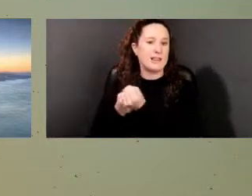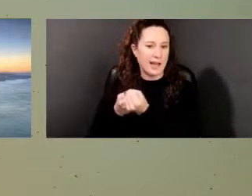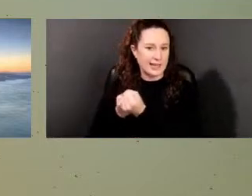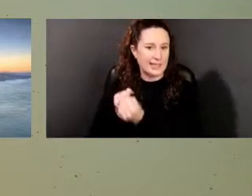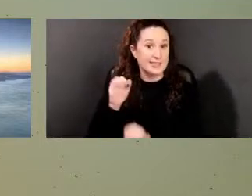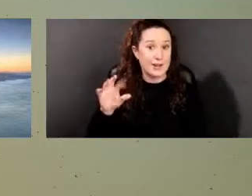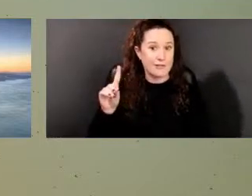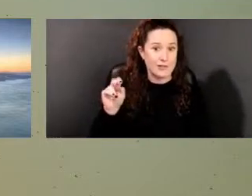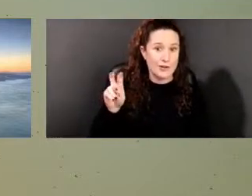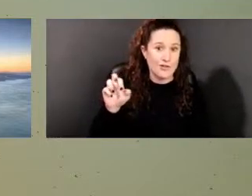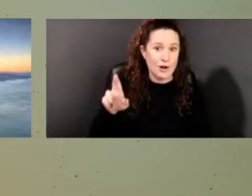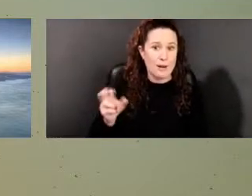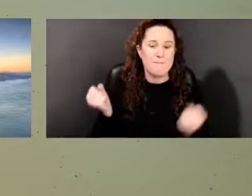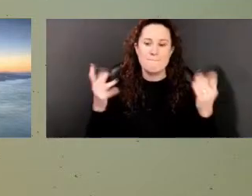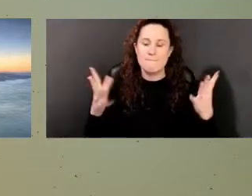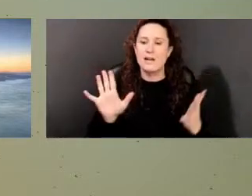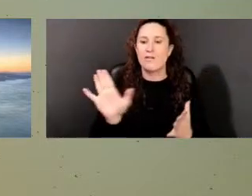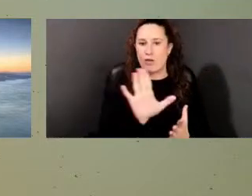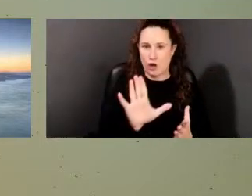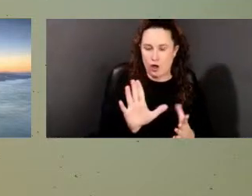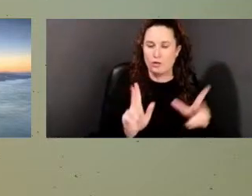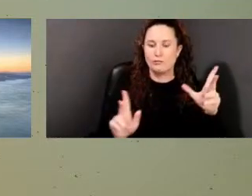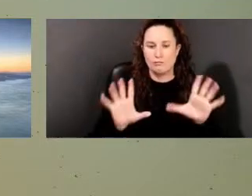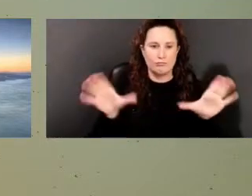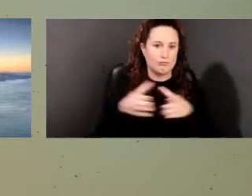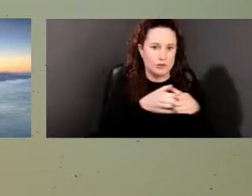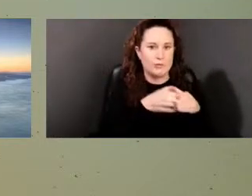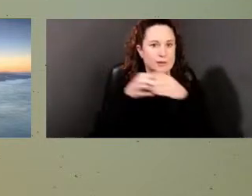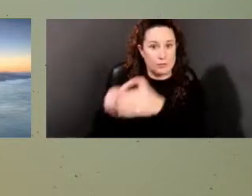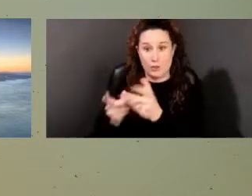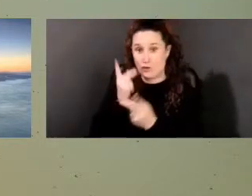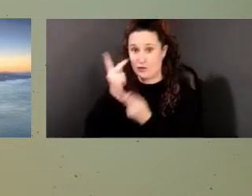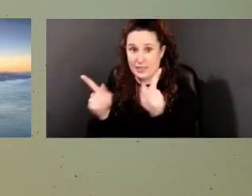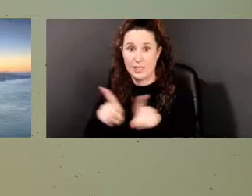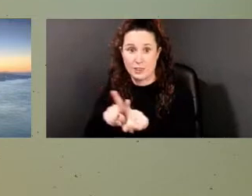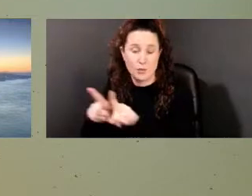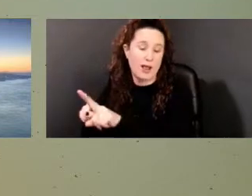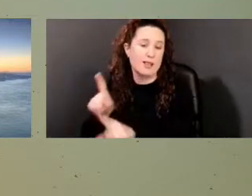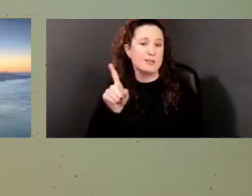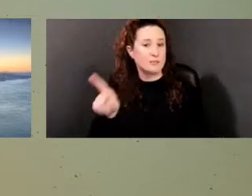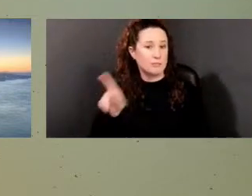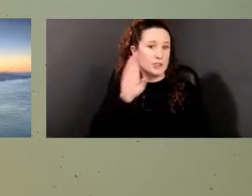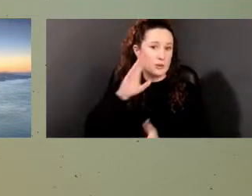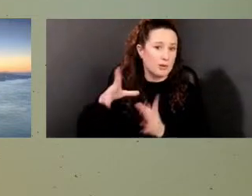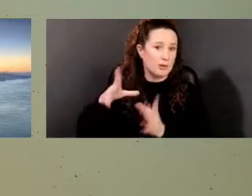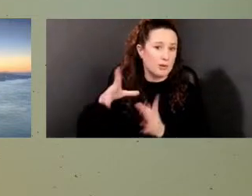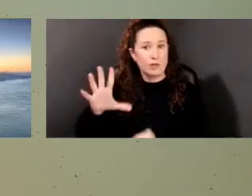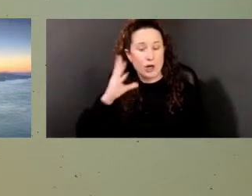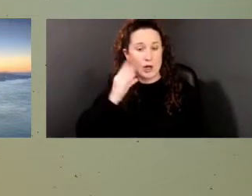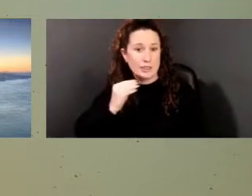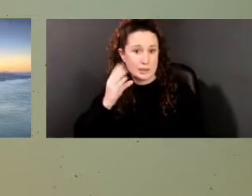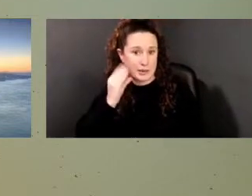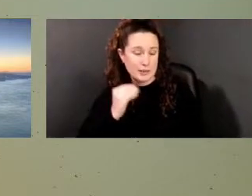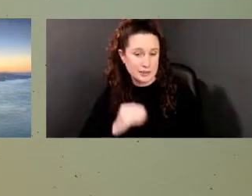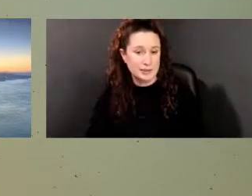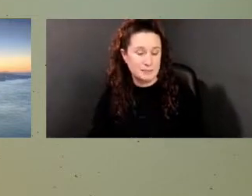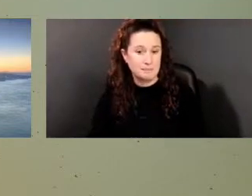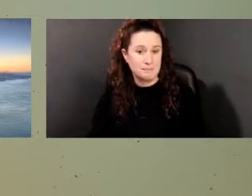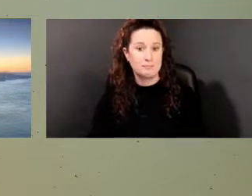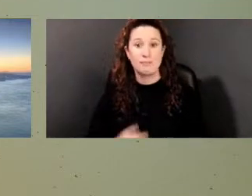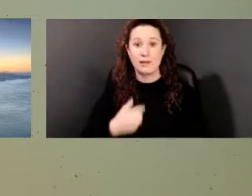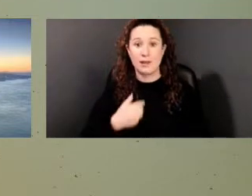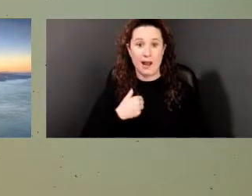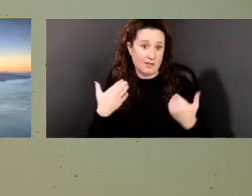the site. Reverend Page is going to talk about her experience there. So I'm honored,